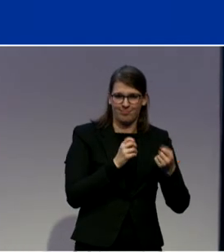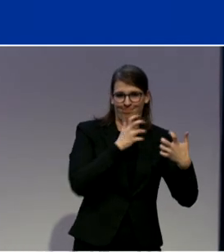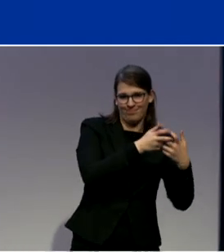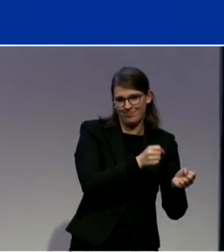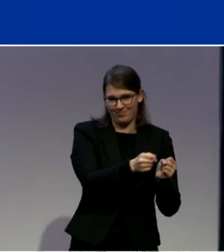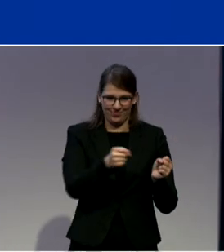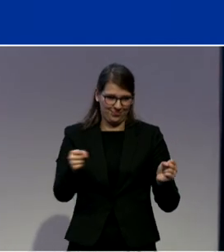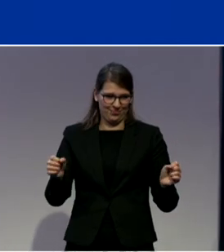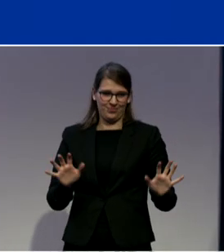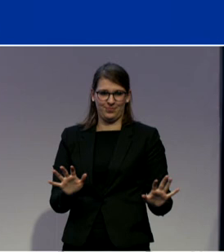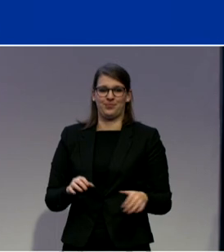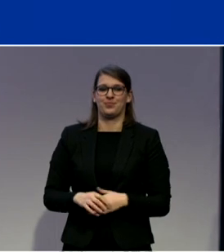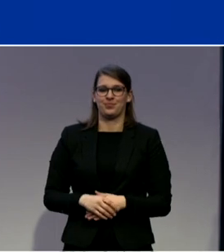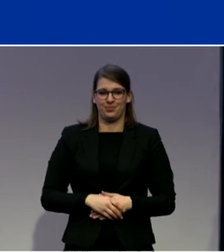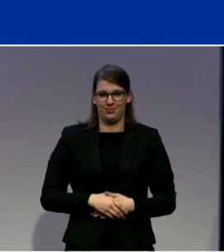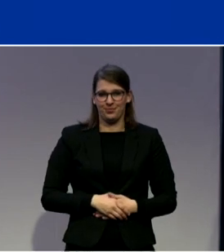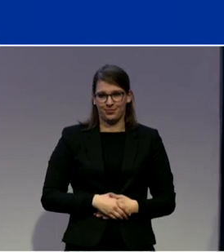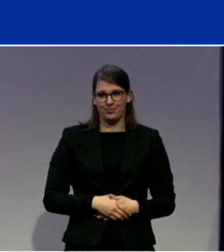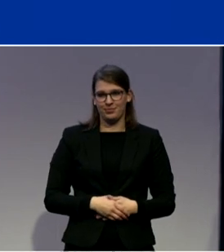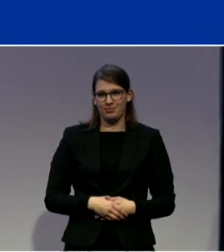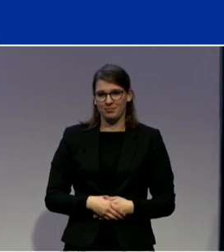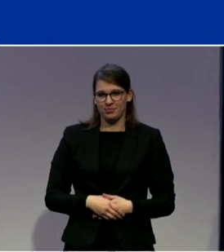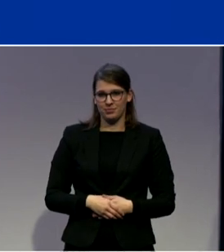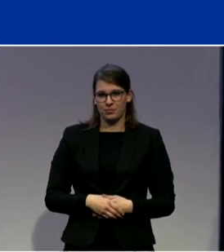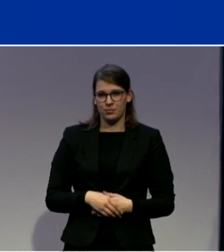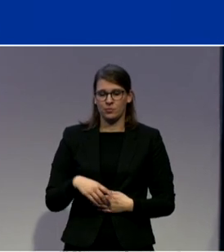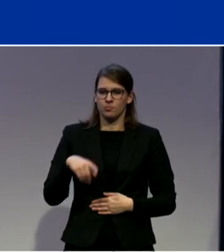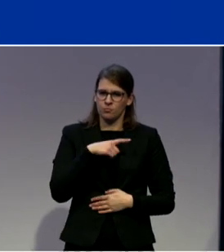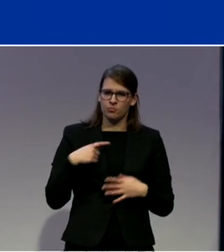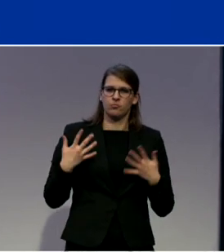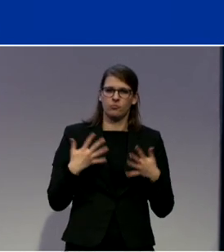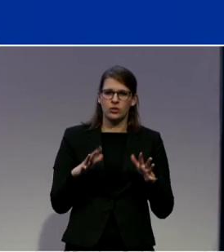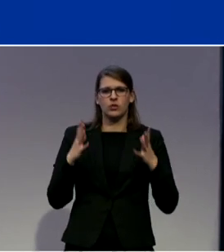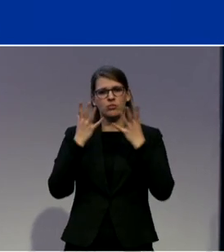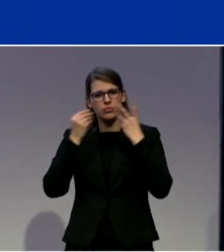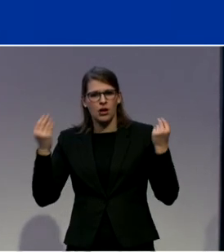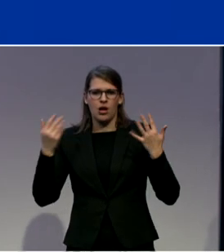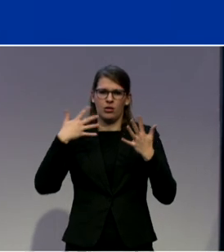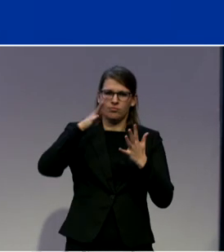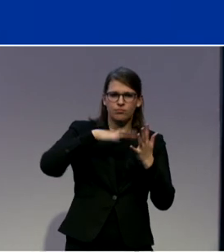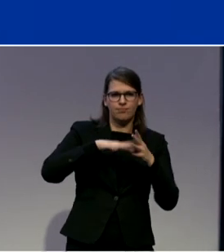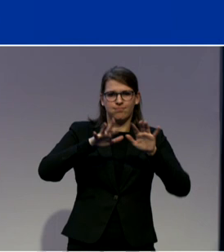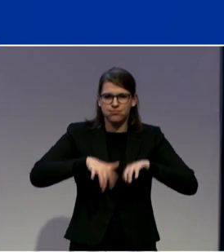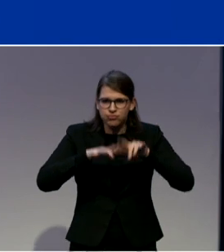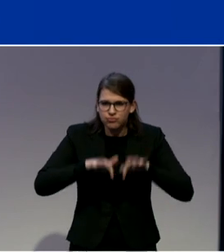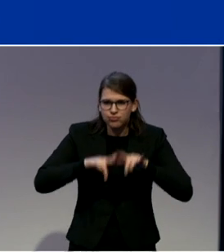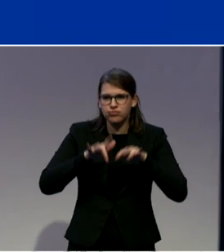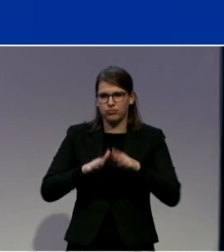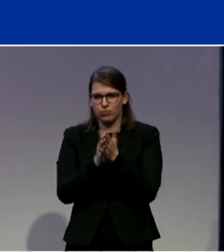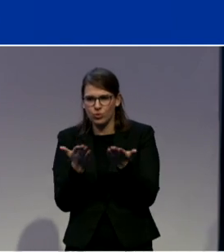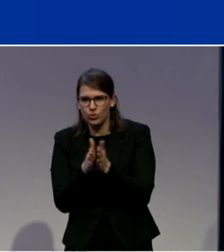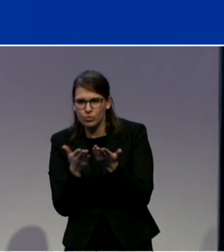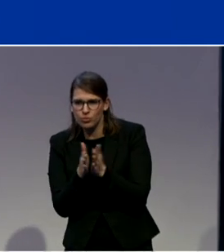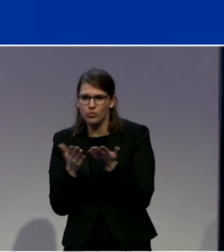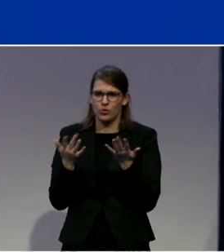We have a huge number of publications on this topic that are available on our website. I